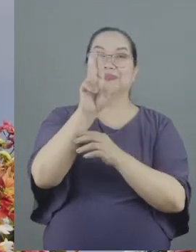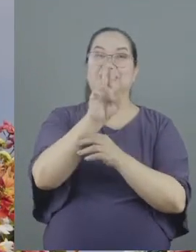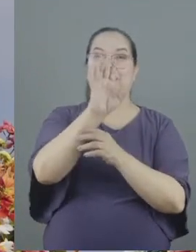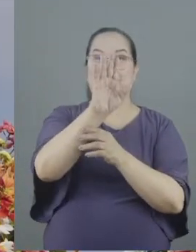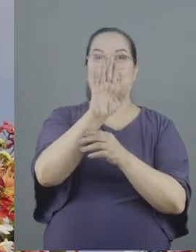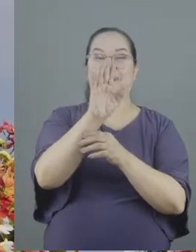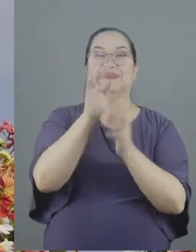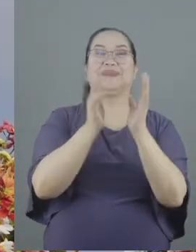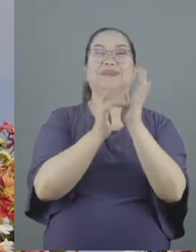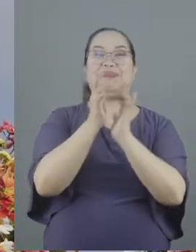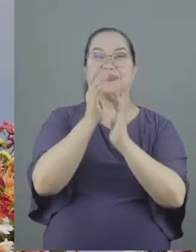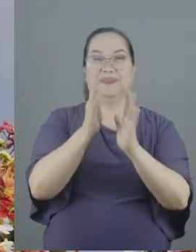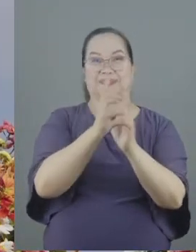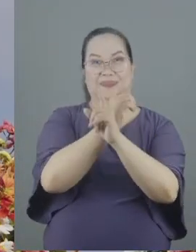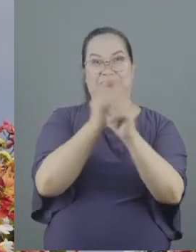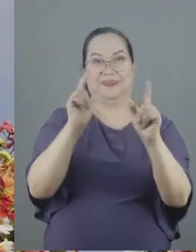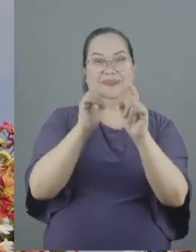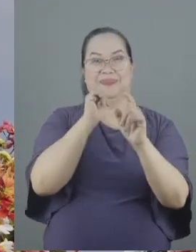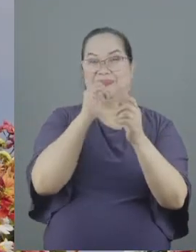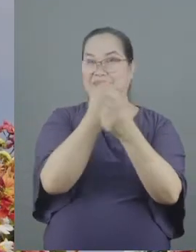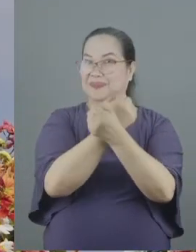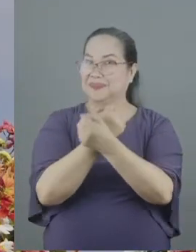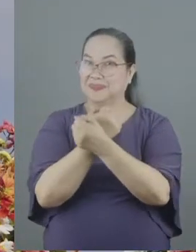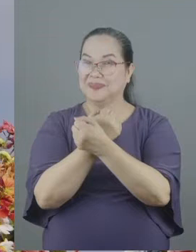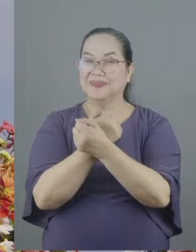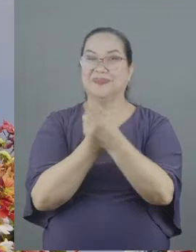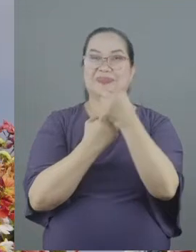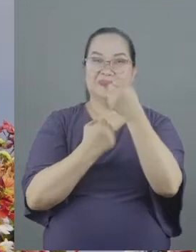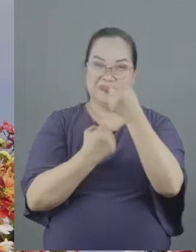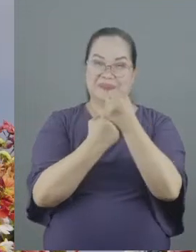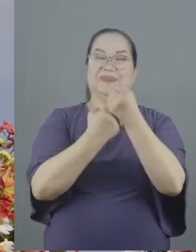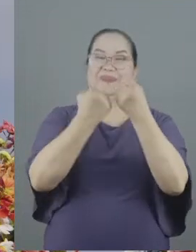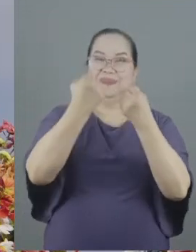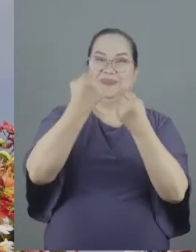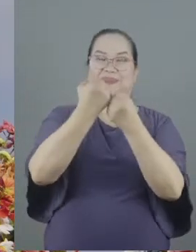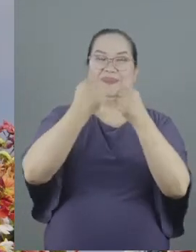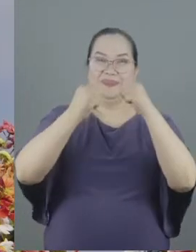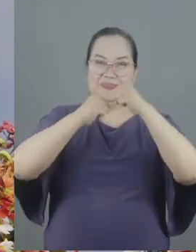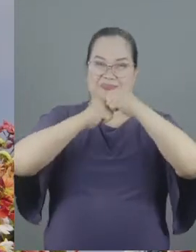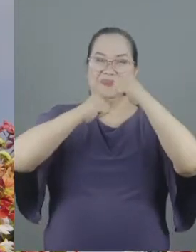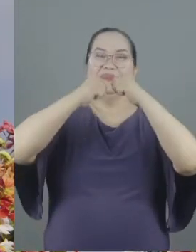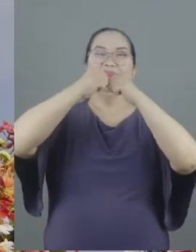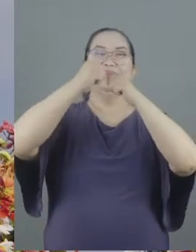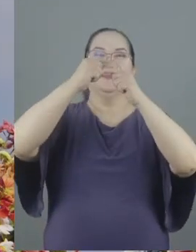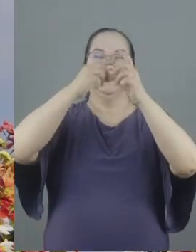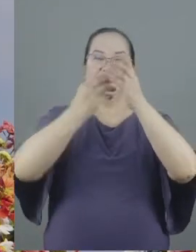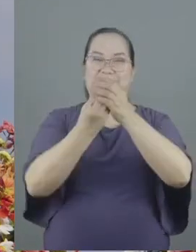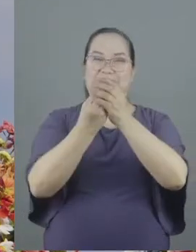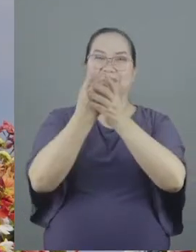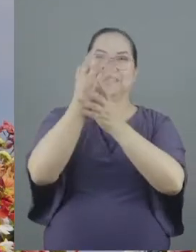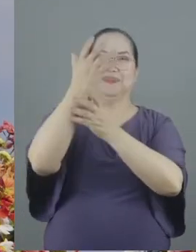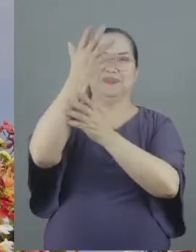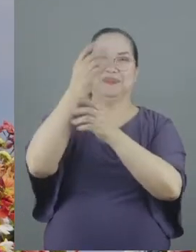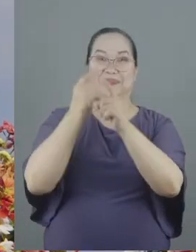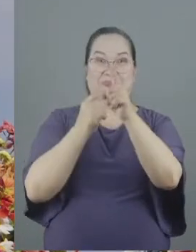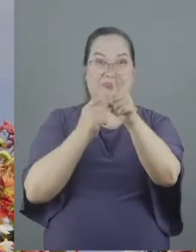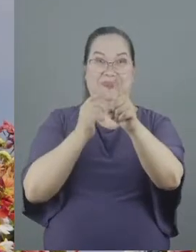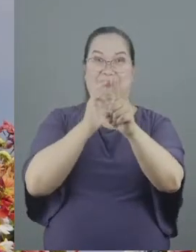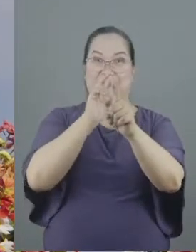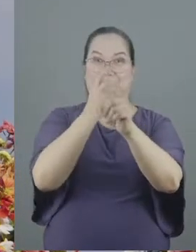liberty as long as you're not enslaved as long as it builds you up and as long as it's done from faith then you are free